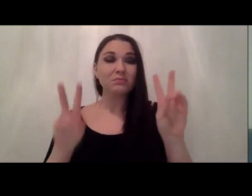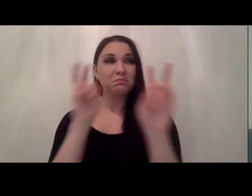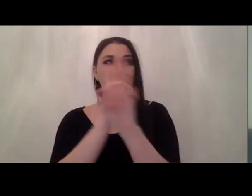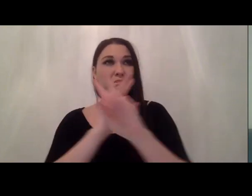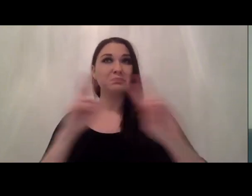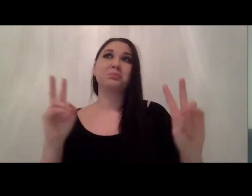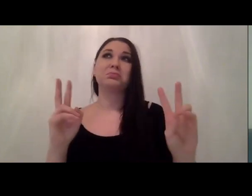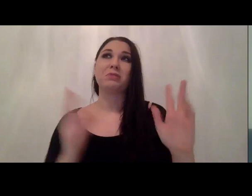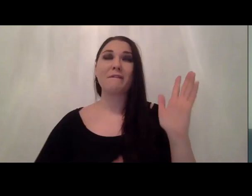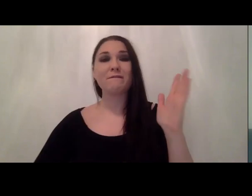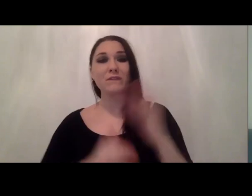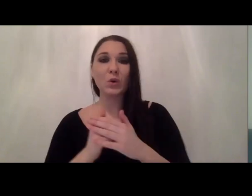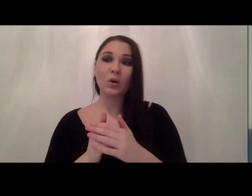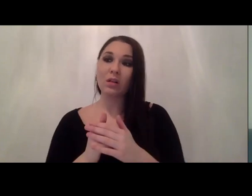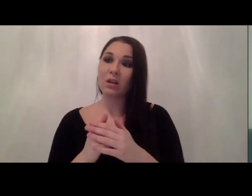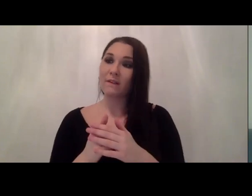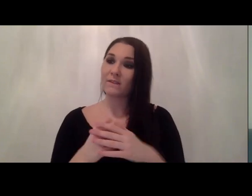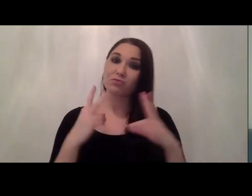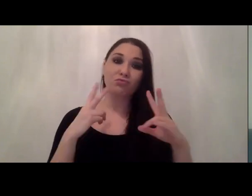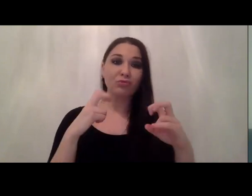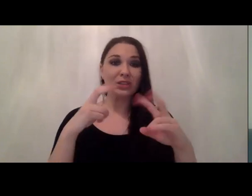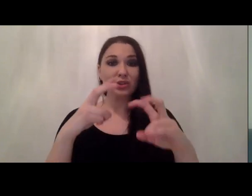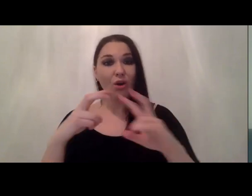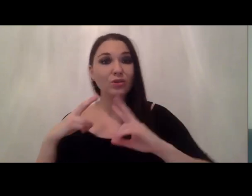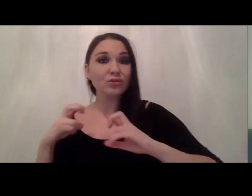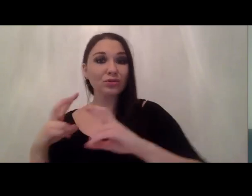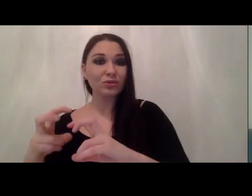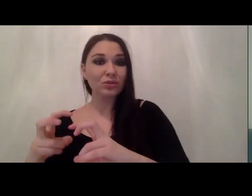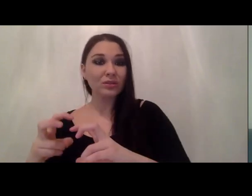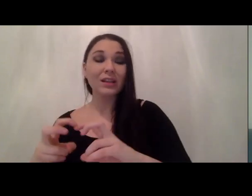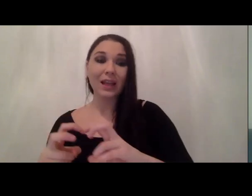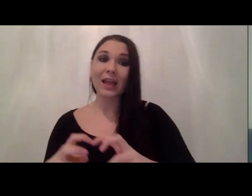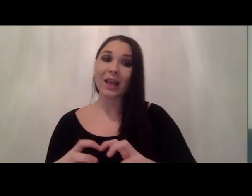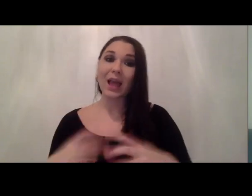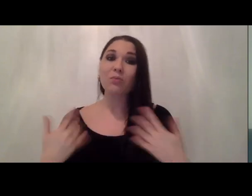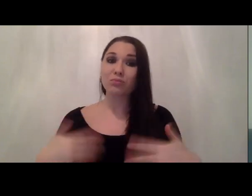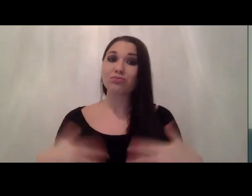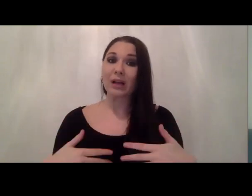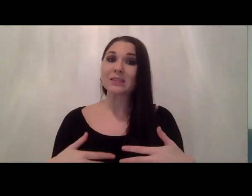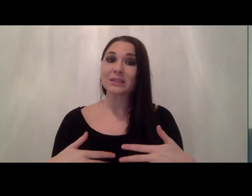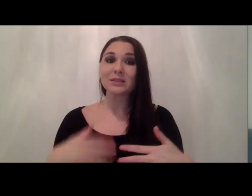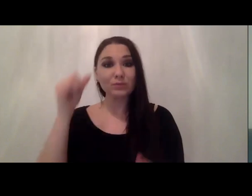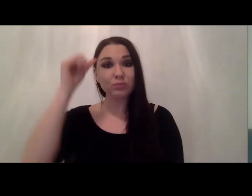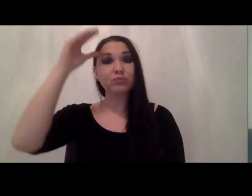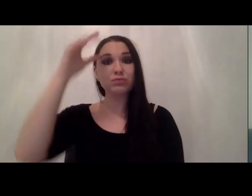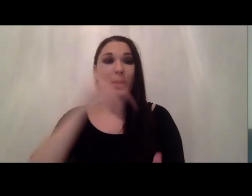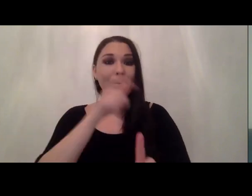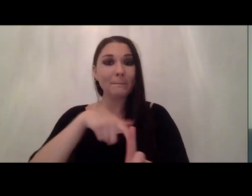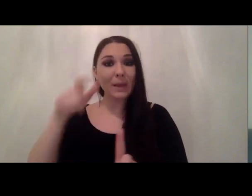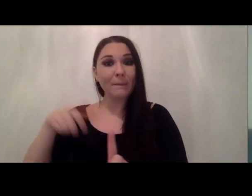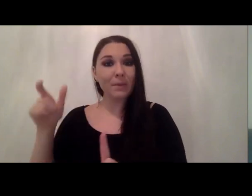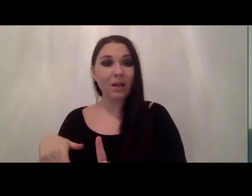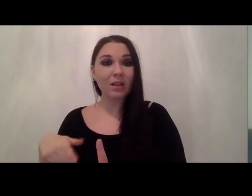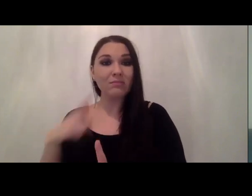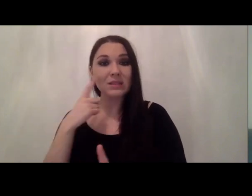of wizards I would say really really impressive people that can make a lot of contributions to the